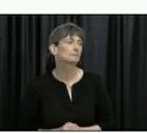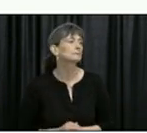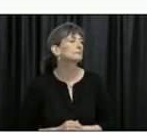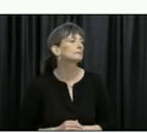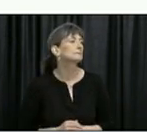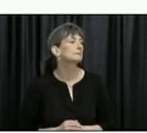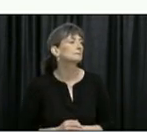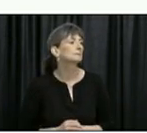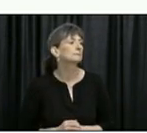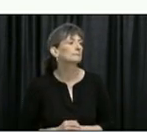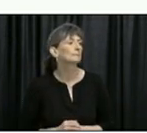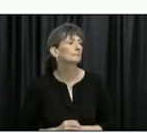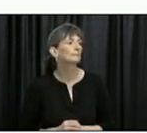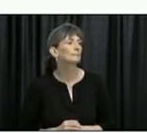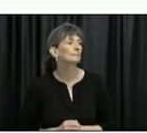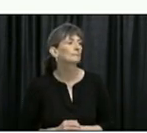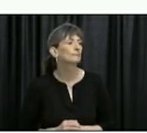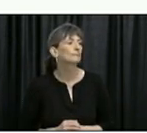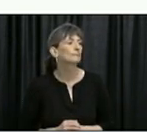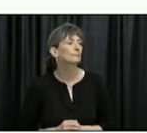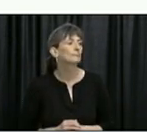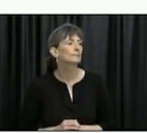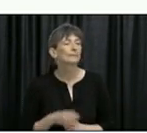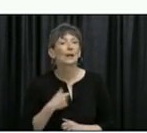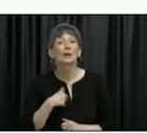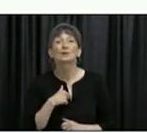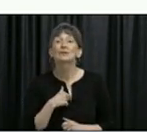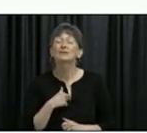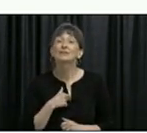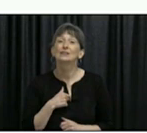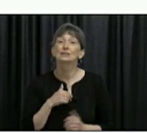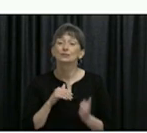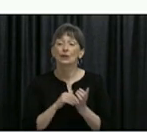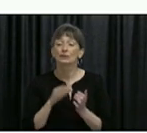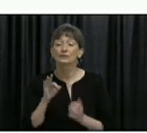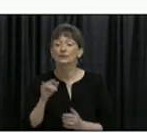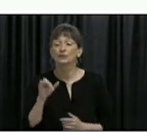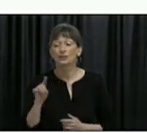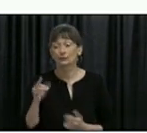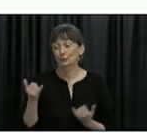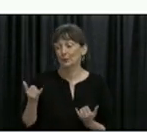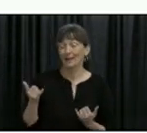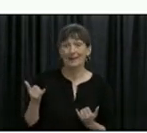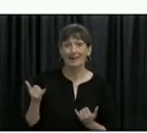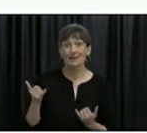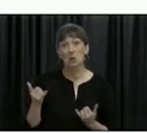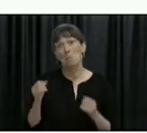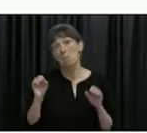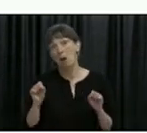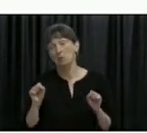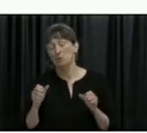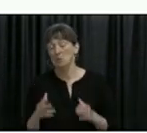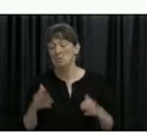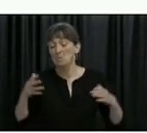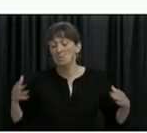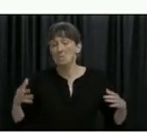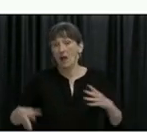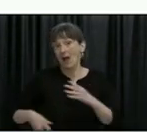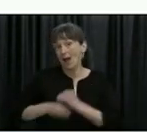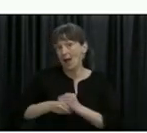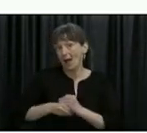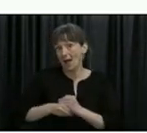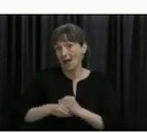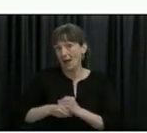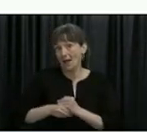And as for the recommendation that actually came from Dr. Fitzgerald today to potentially increasing your